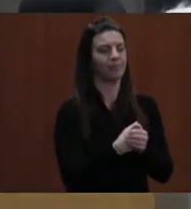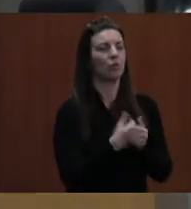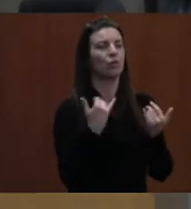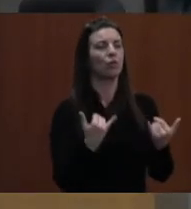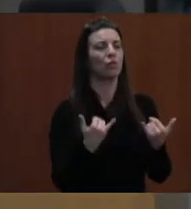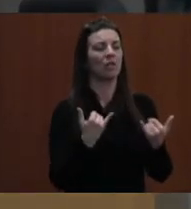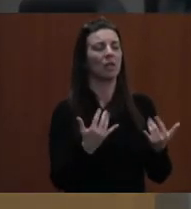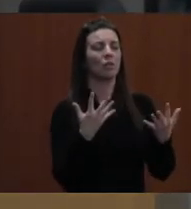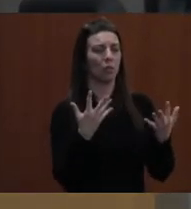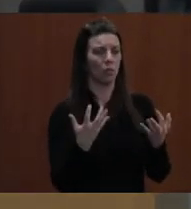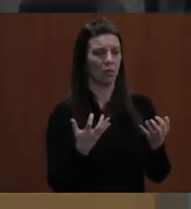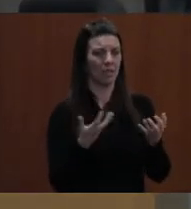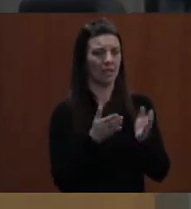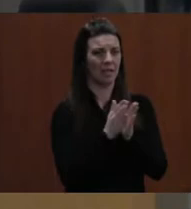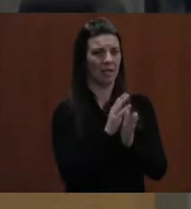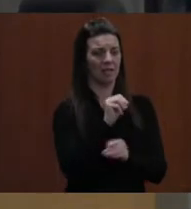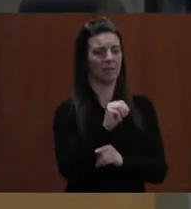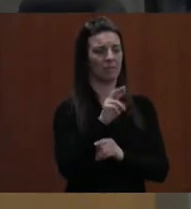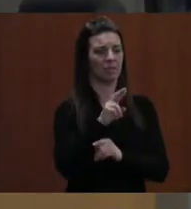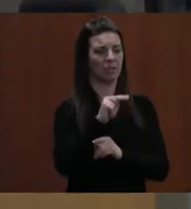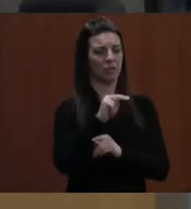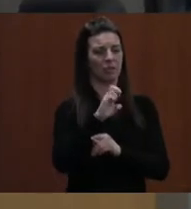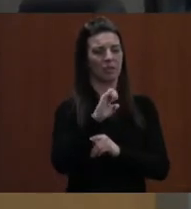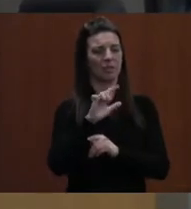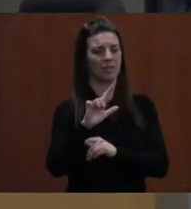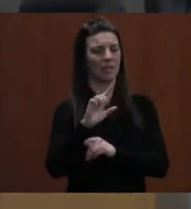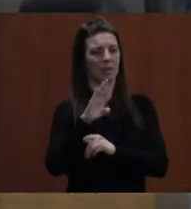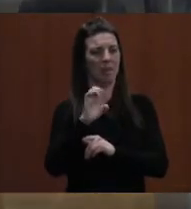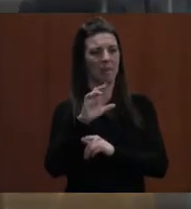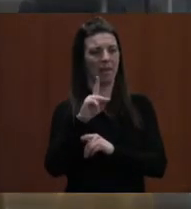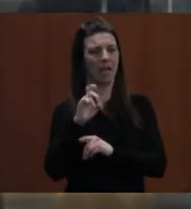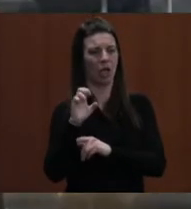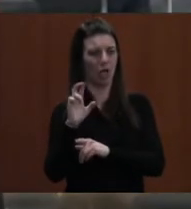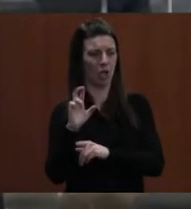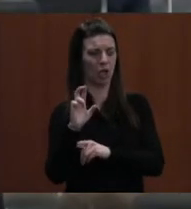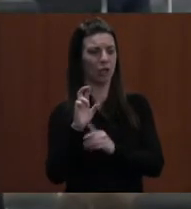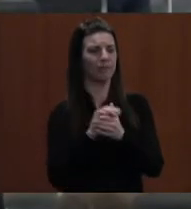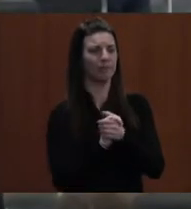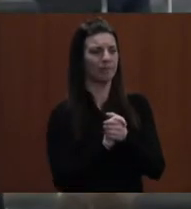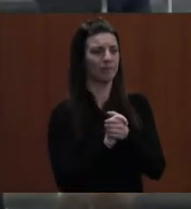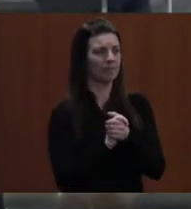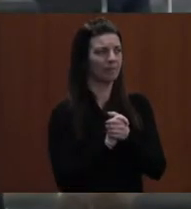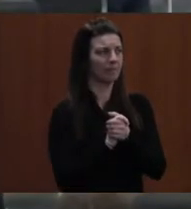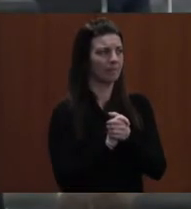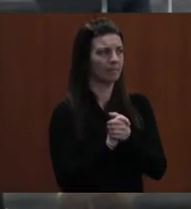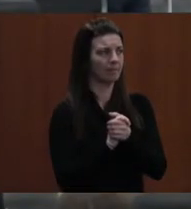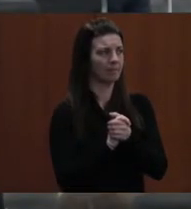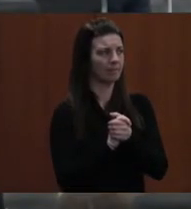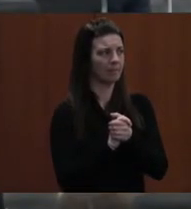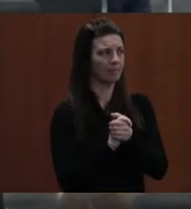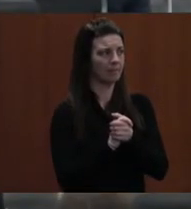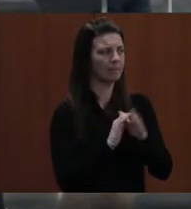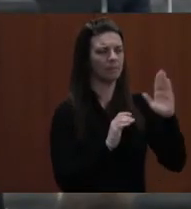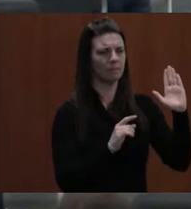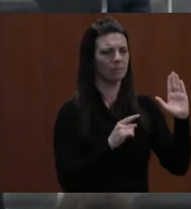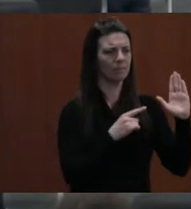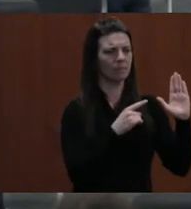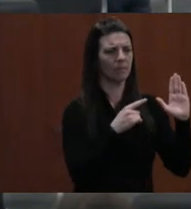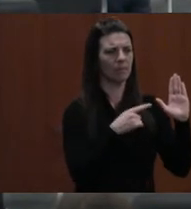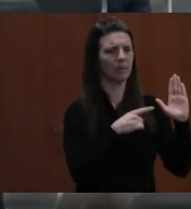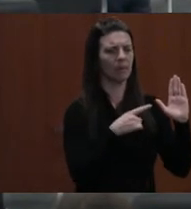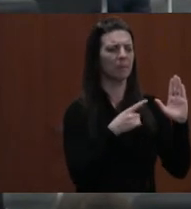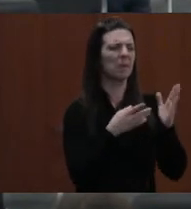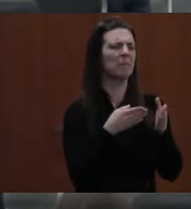this time I would like to call Mr. Neil Becker. Mr. Becker? Public hearing. Public hearing.